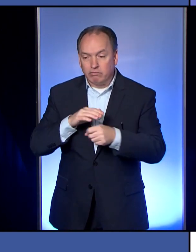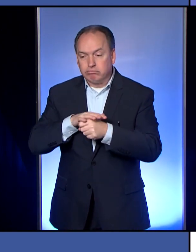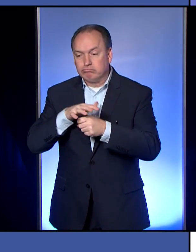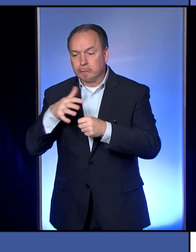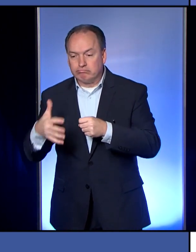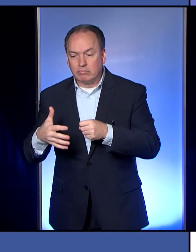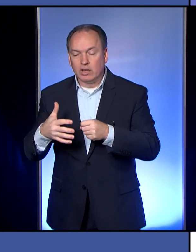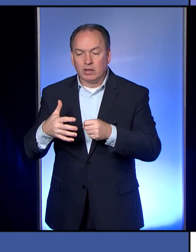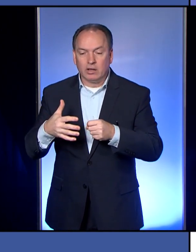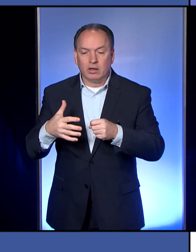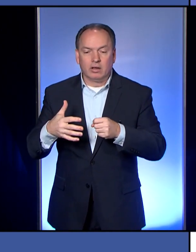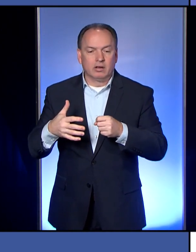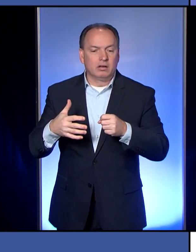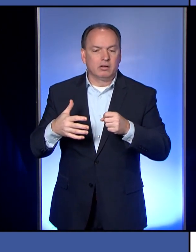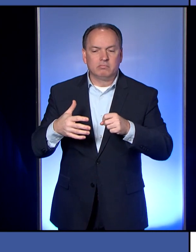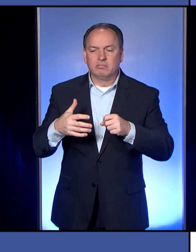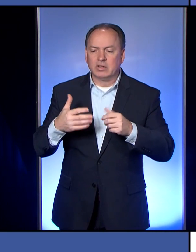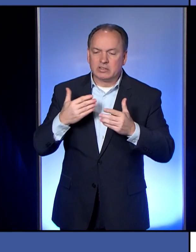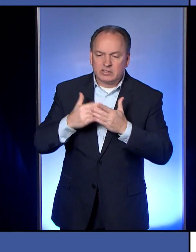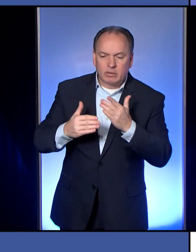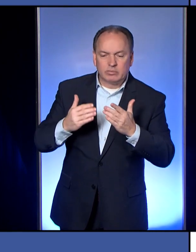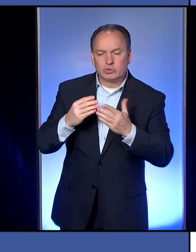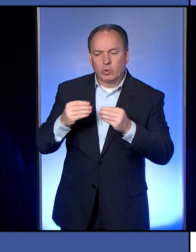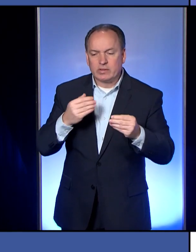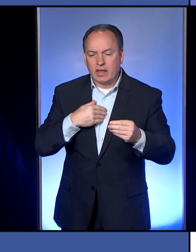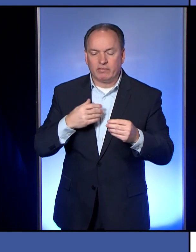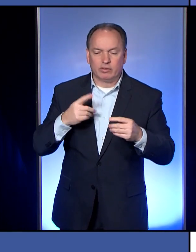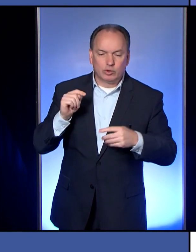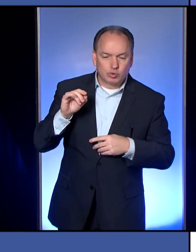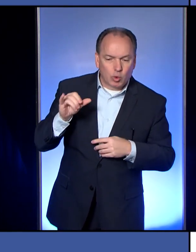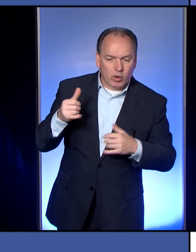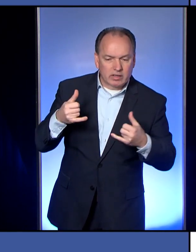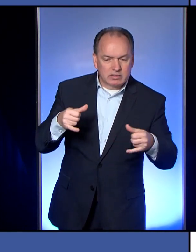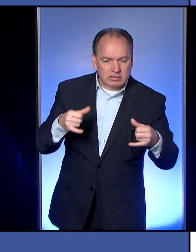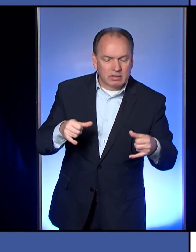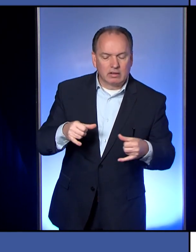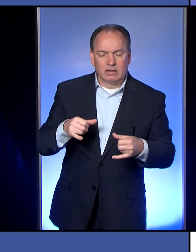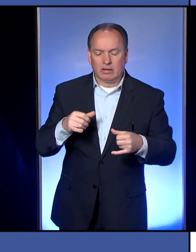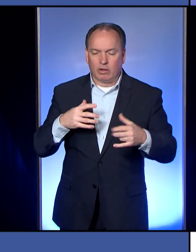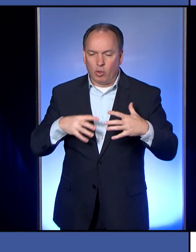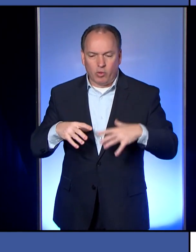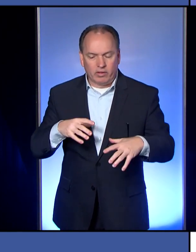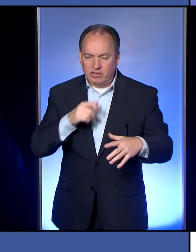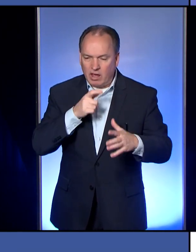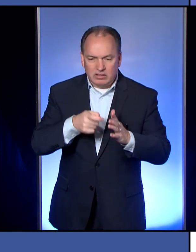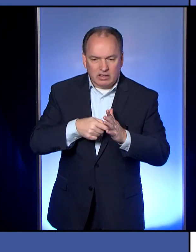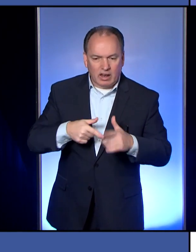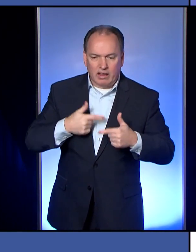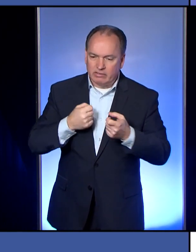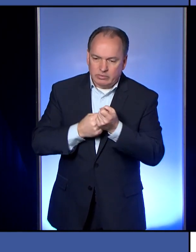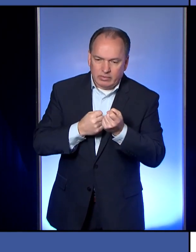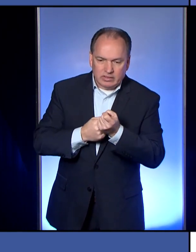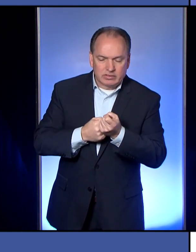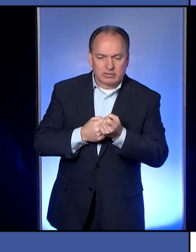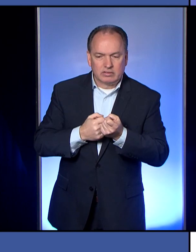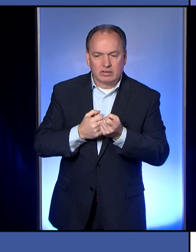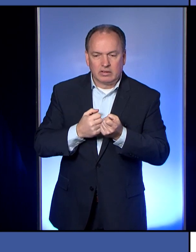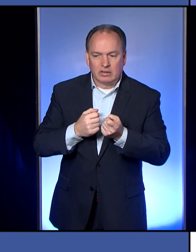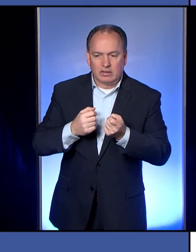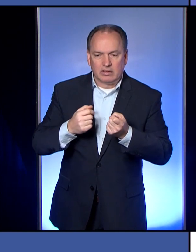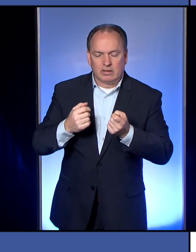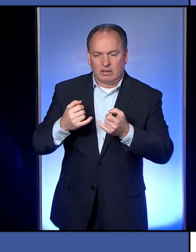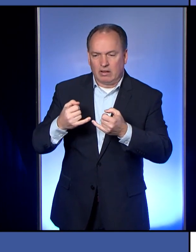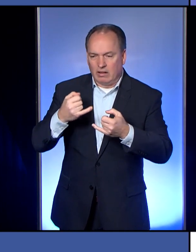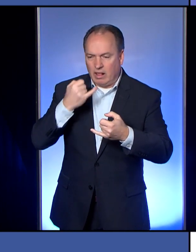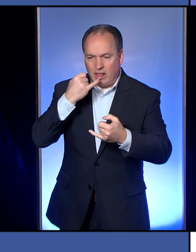maybe their toys and clothing and other items that are non life essential poured and off. And we